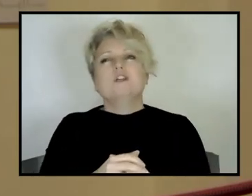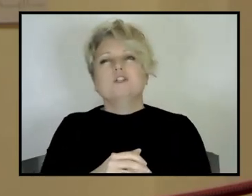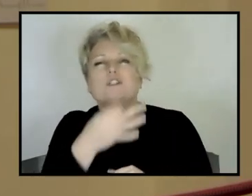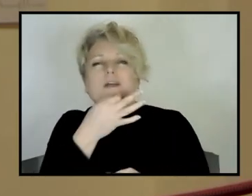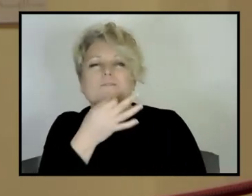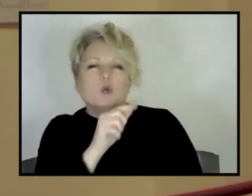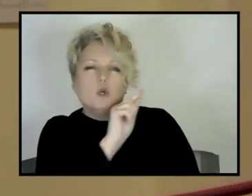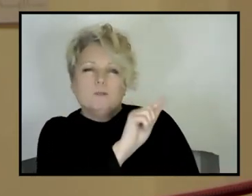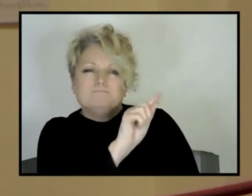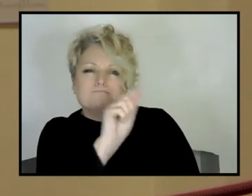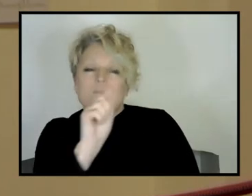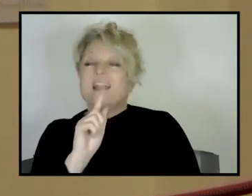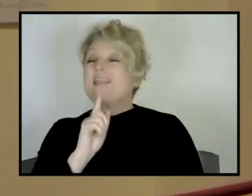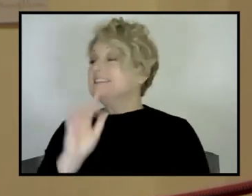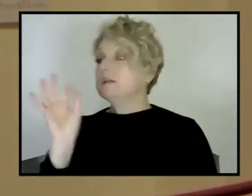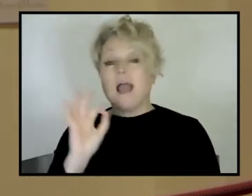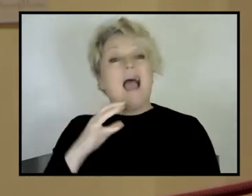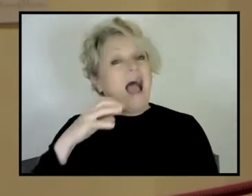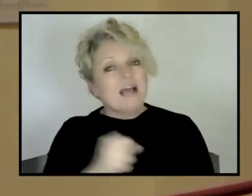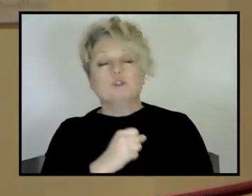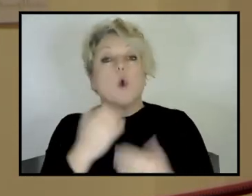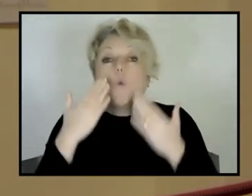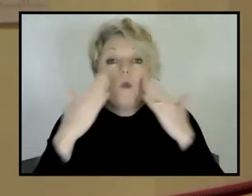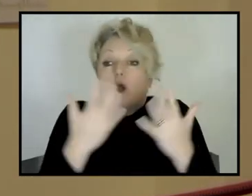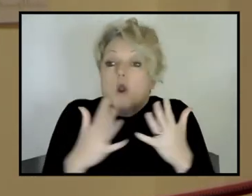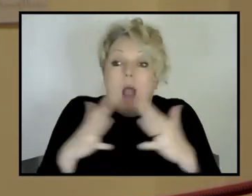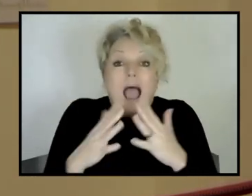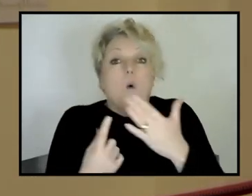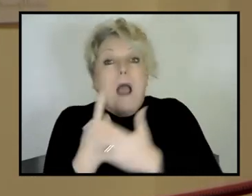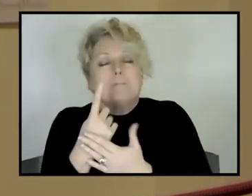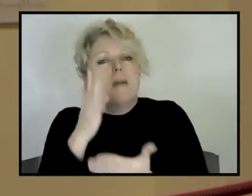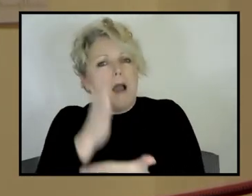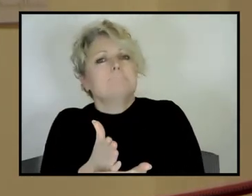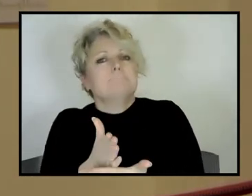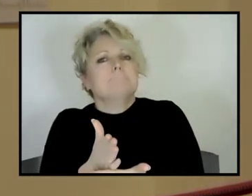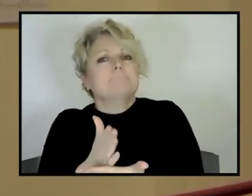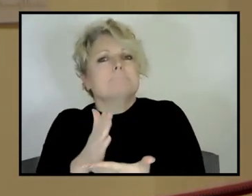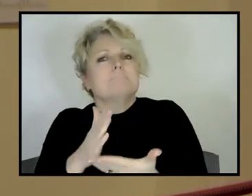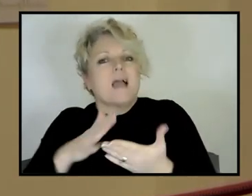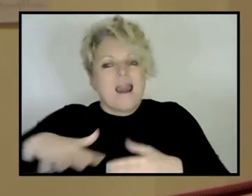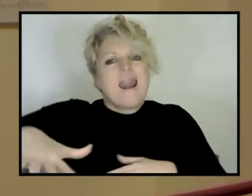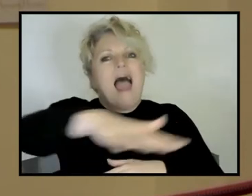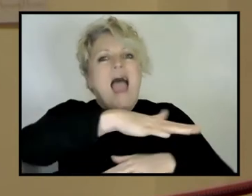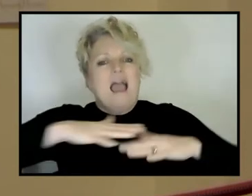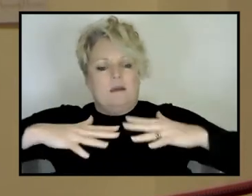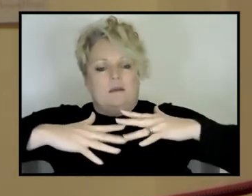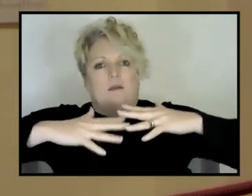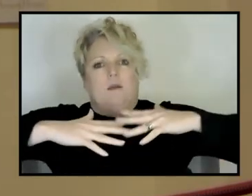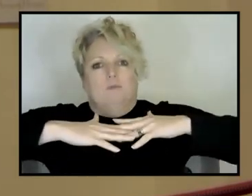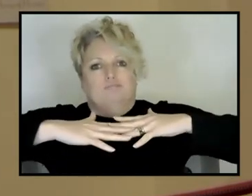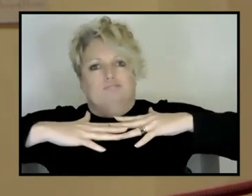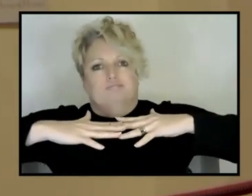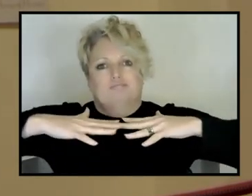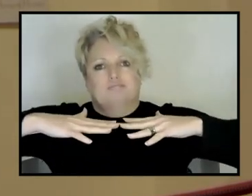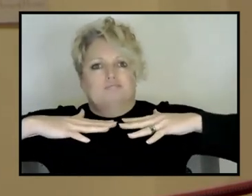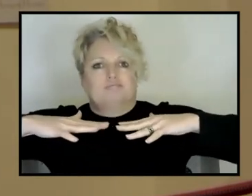they said, this has got to be, we don't know how it happens, but it has to be. And they were ultimately proved right. But Pete was, is absolutely